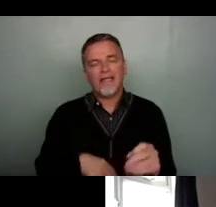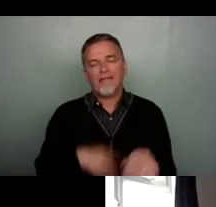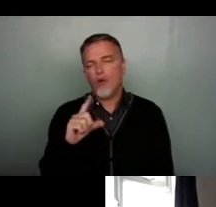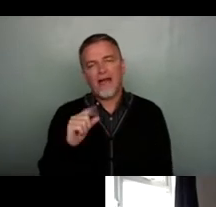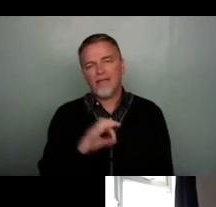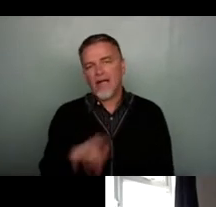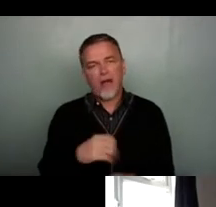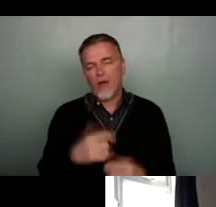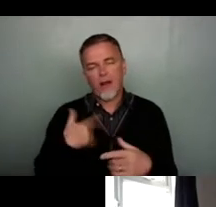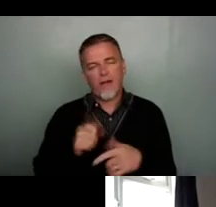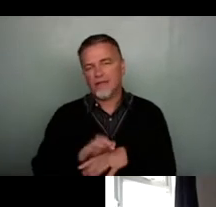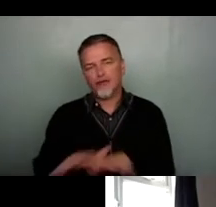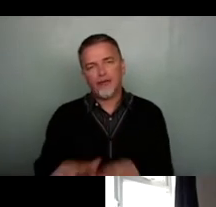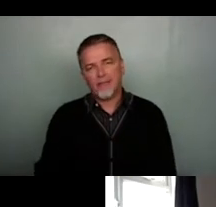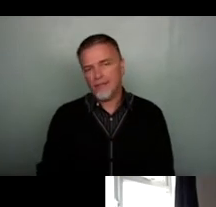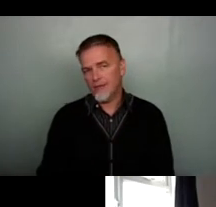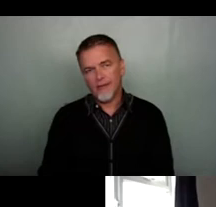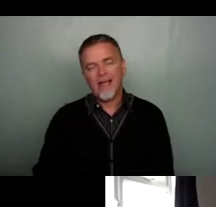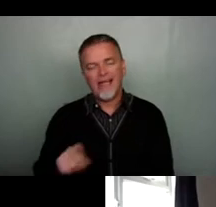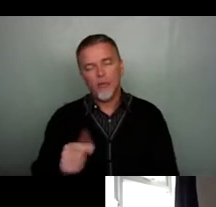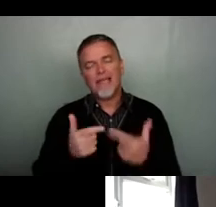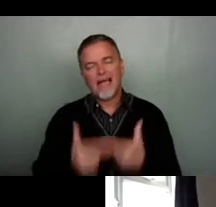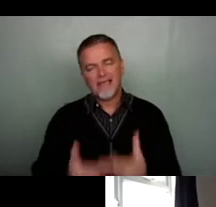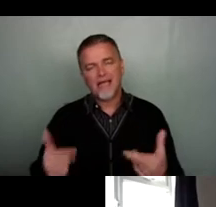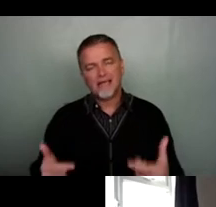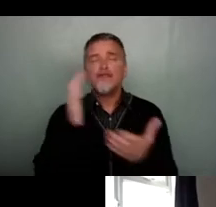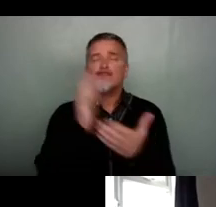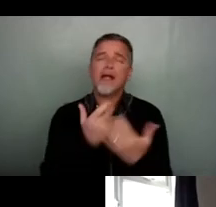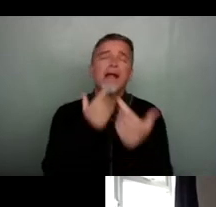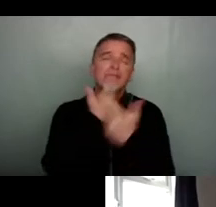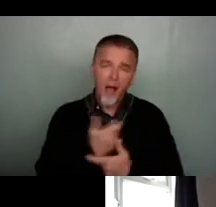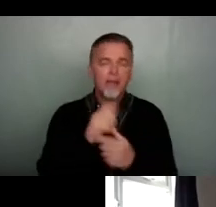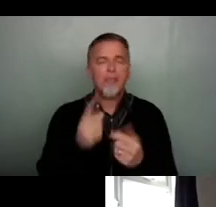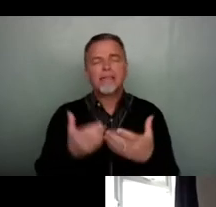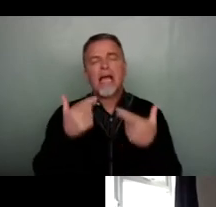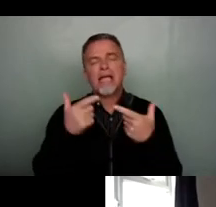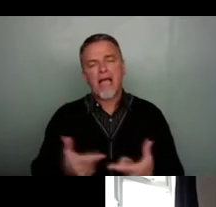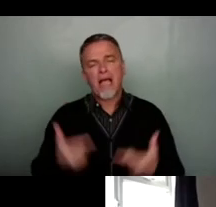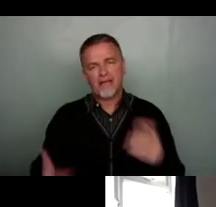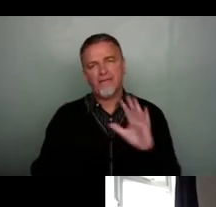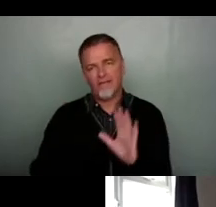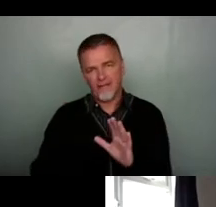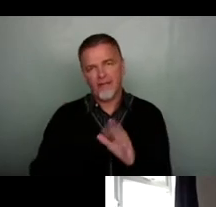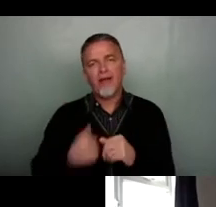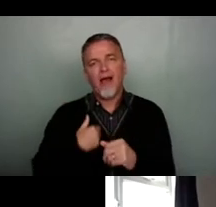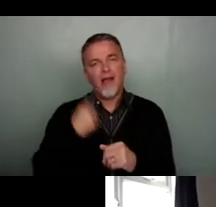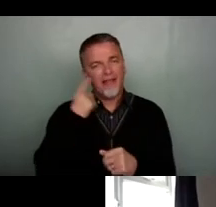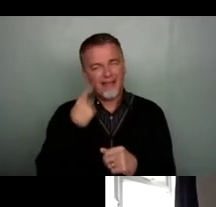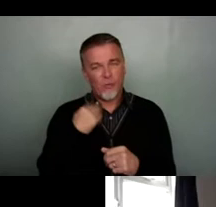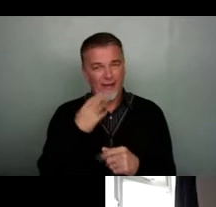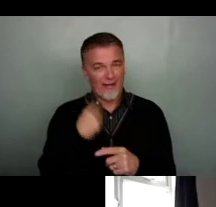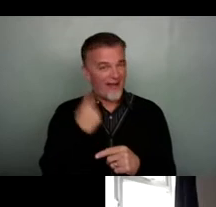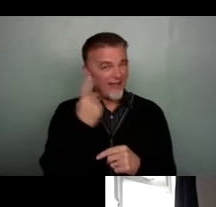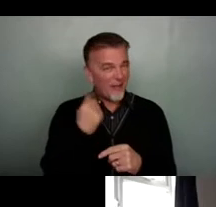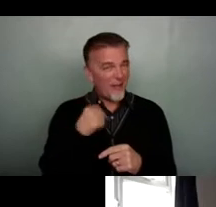stream. It was excessive, really, really fun, but excessive. And I think when I'm thinking about